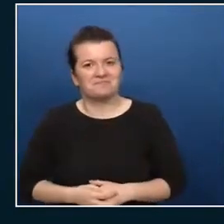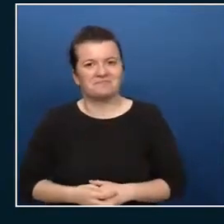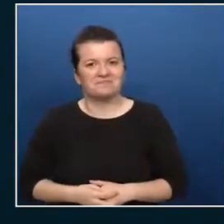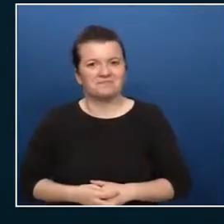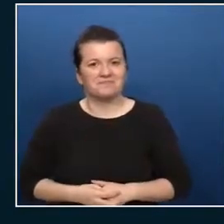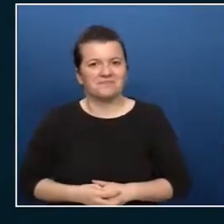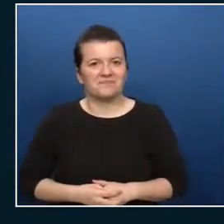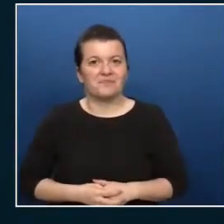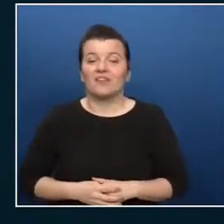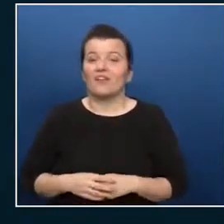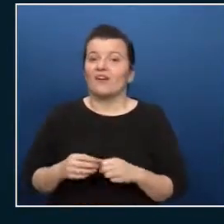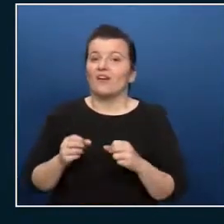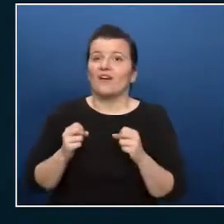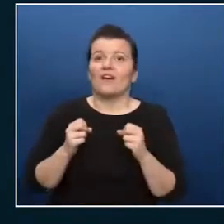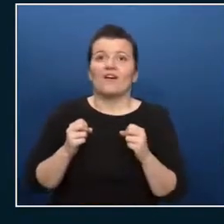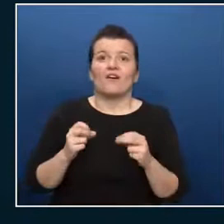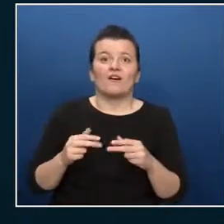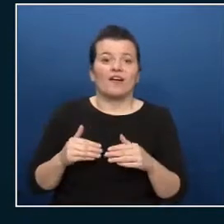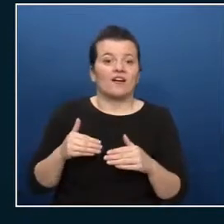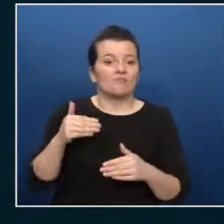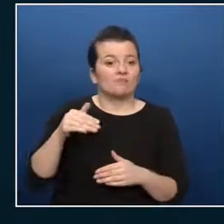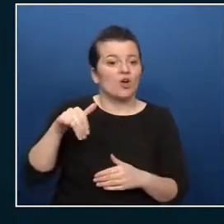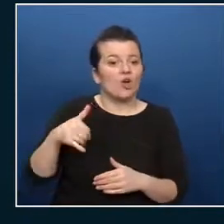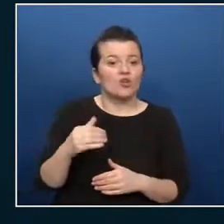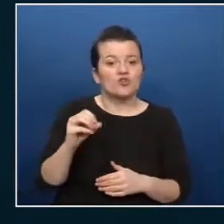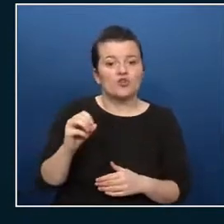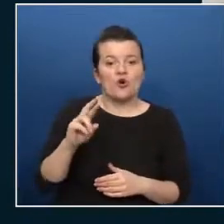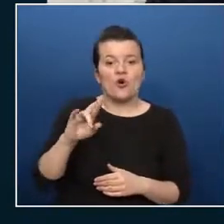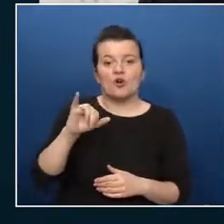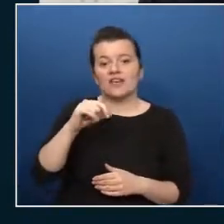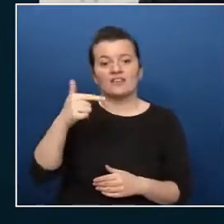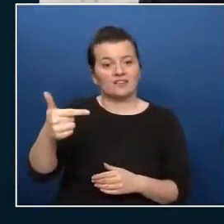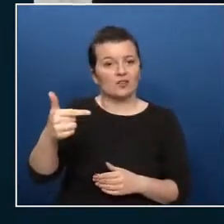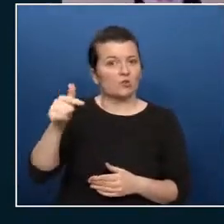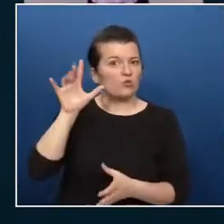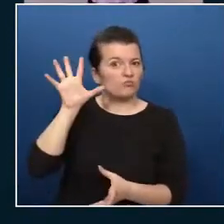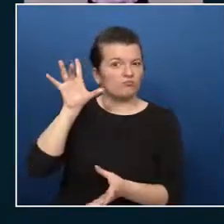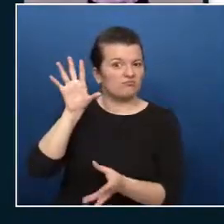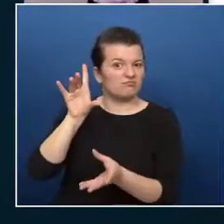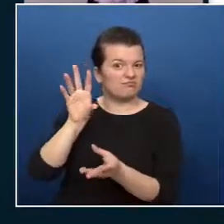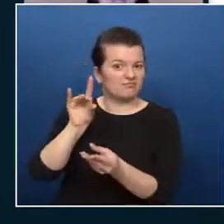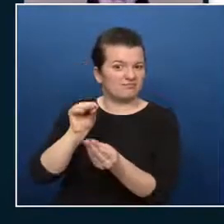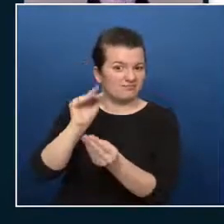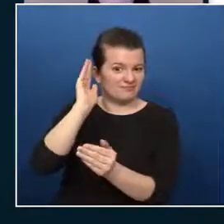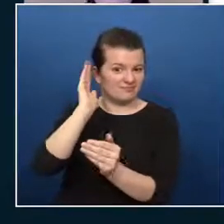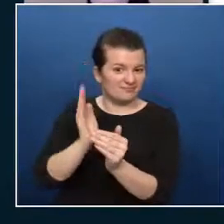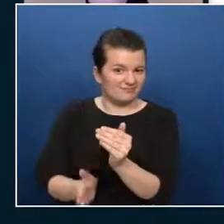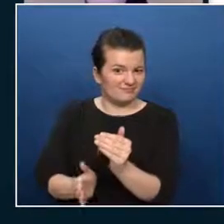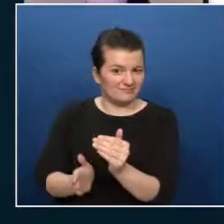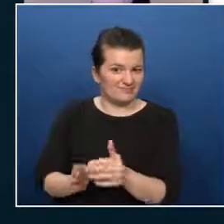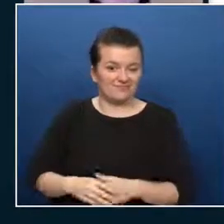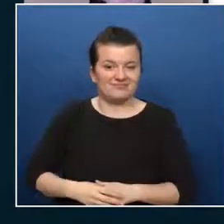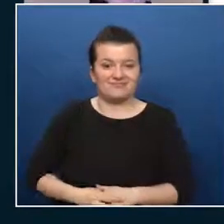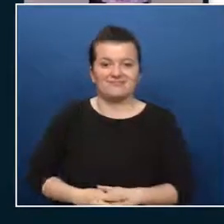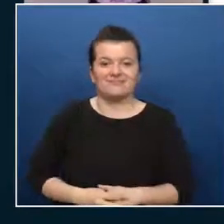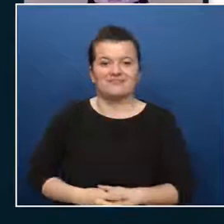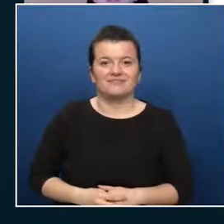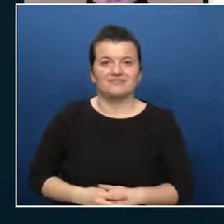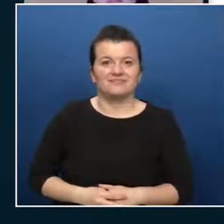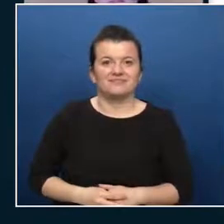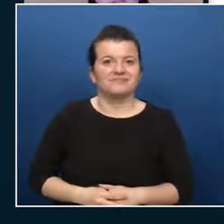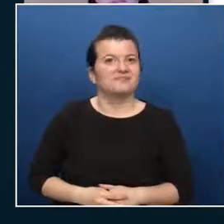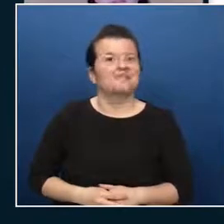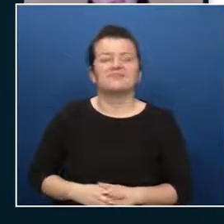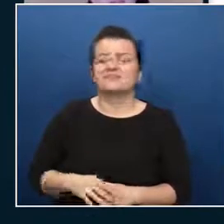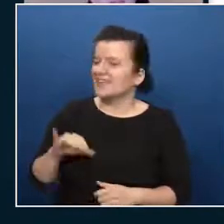next up your bit is doing the raffle for the giveaway right yeah that's right so last